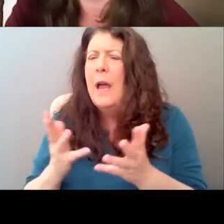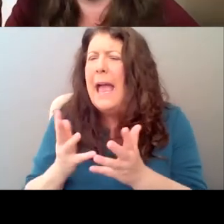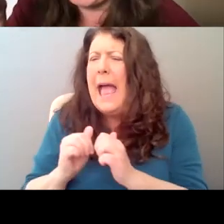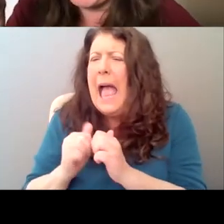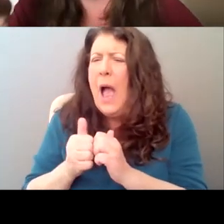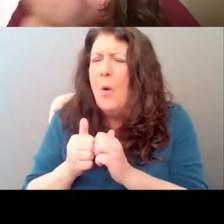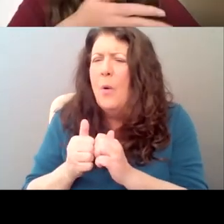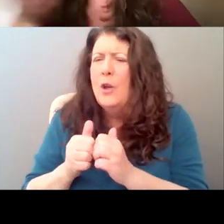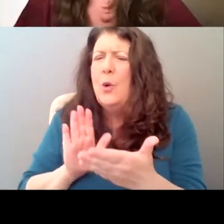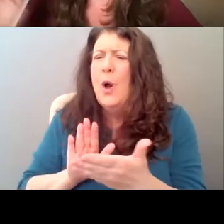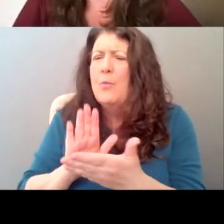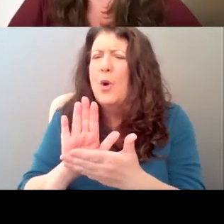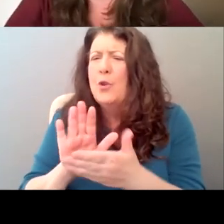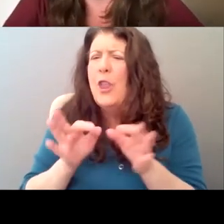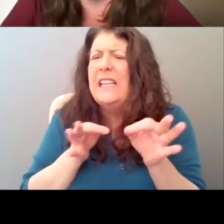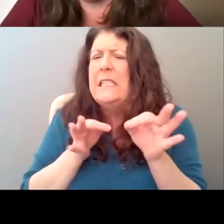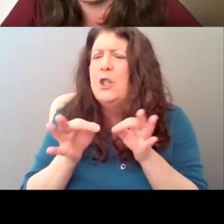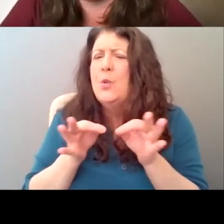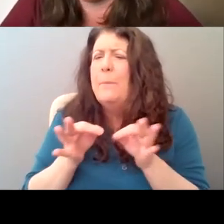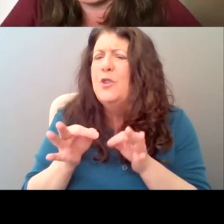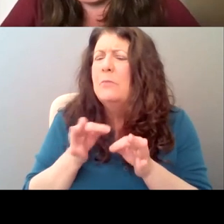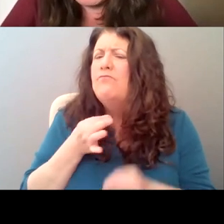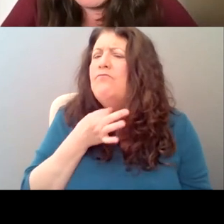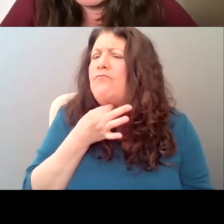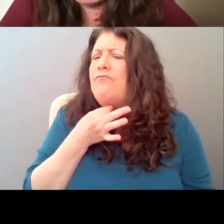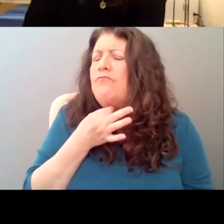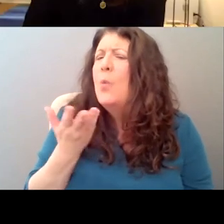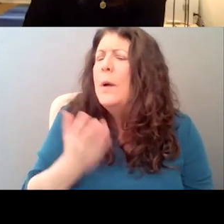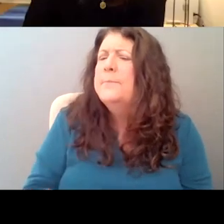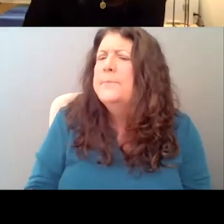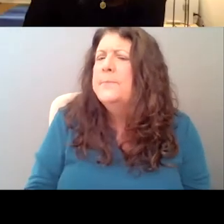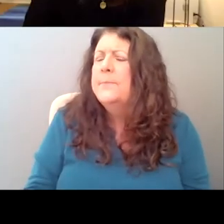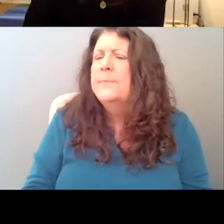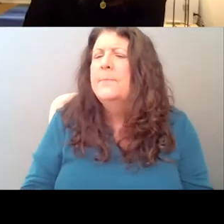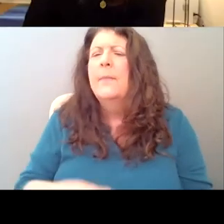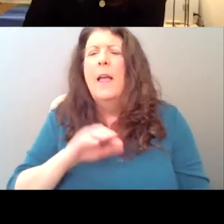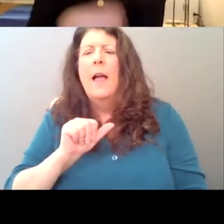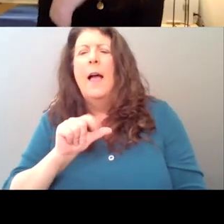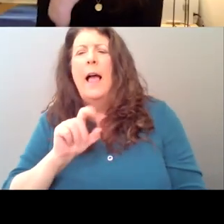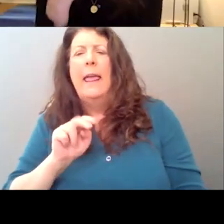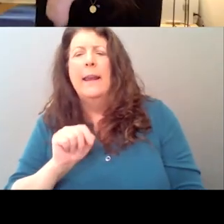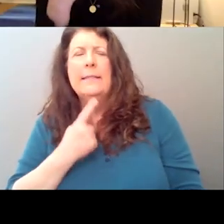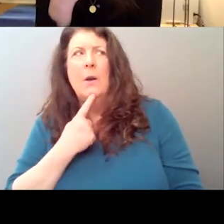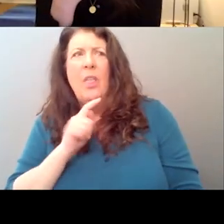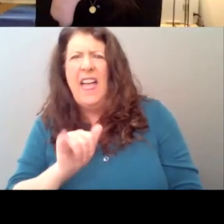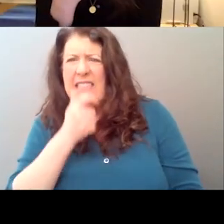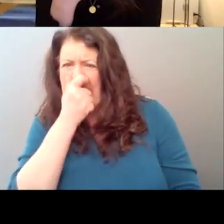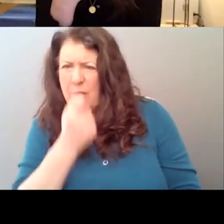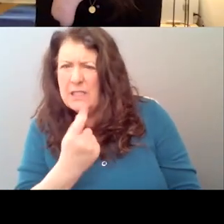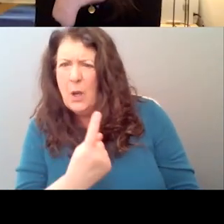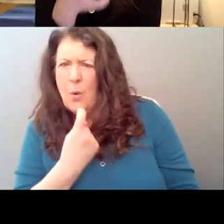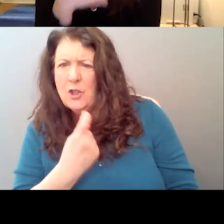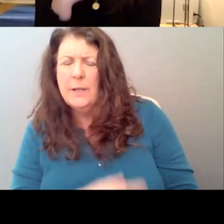what is your approach to description, you know, kind of across, across scripts? Well, I mean, that's interesting. Like obviously when I wrote